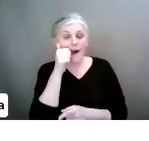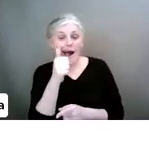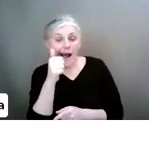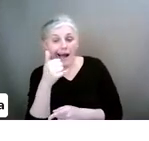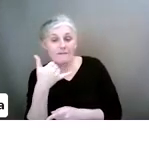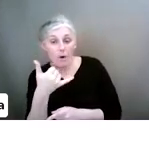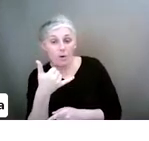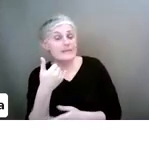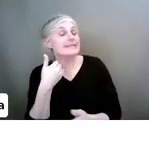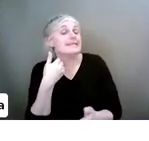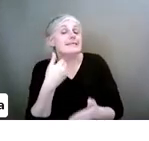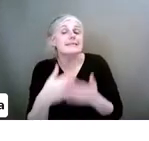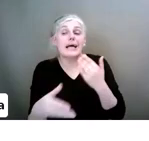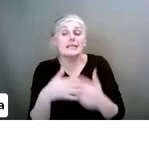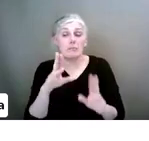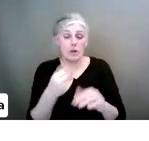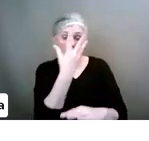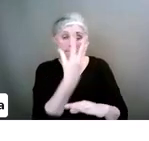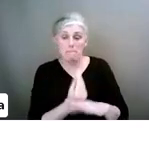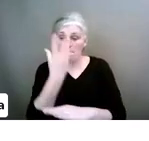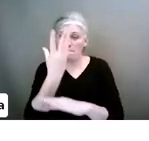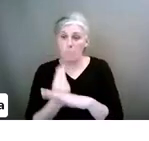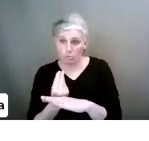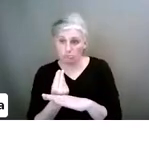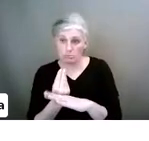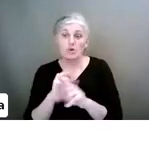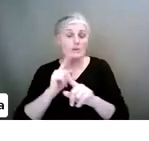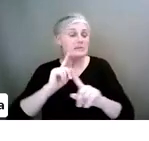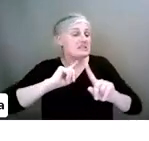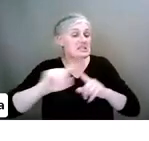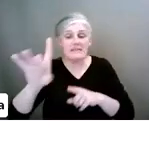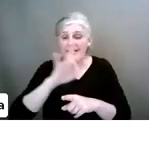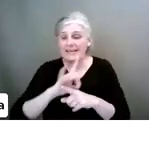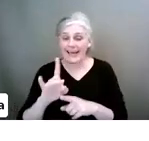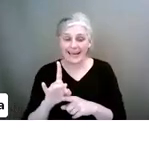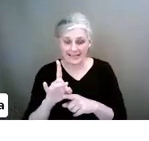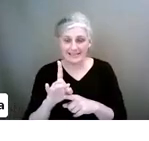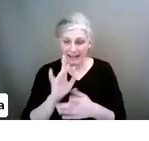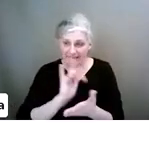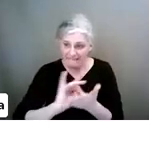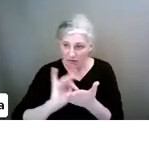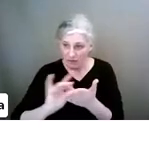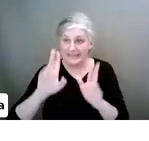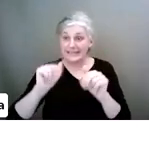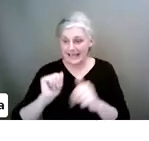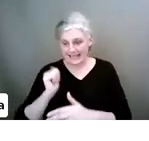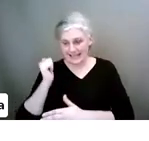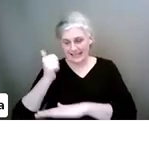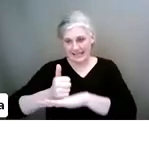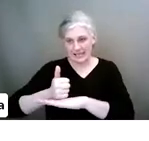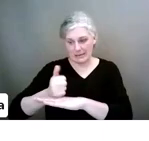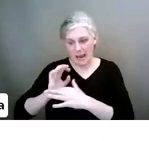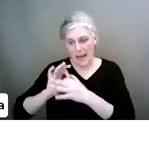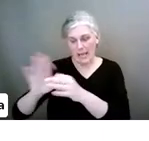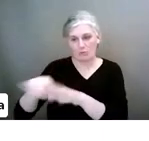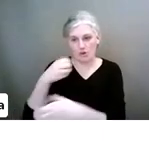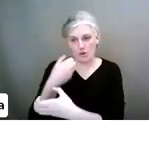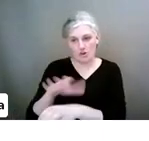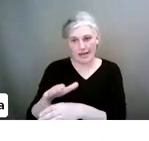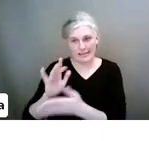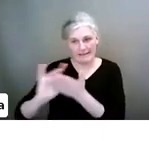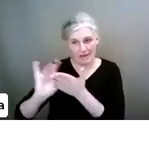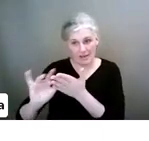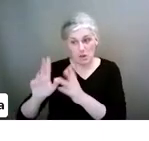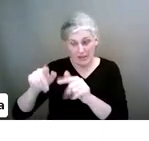You can download the Family Link app to either device and you can set it up for your child. Your child has an Android device